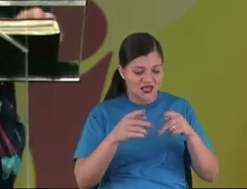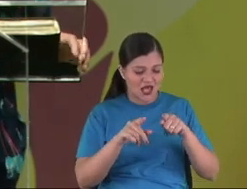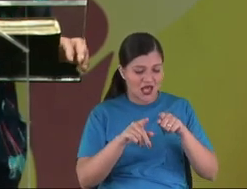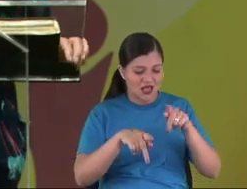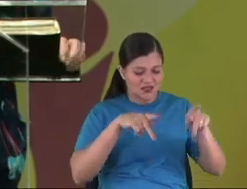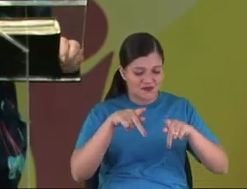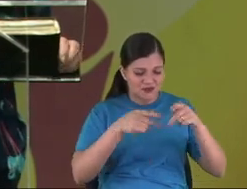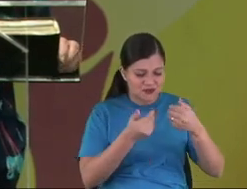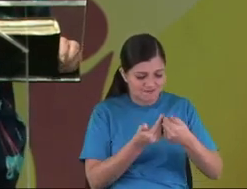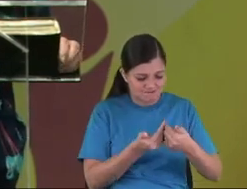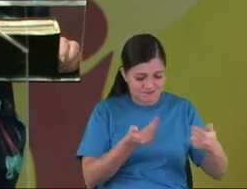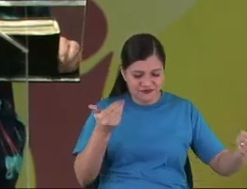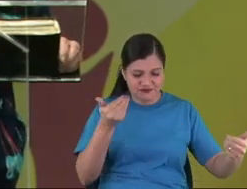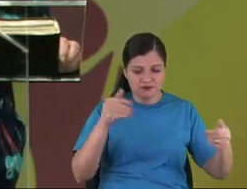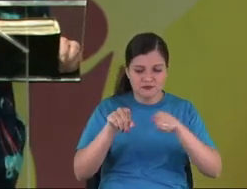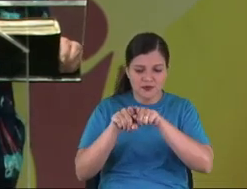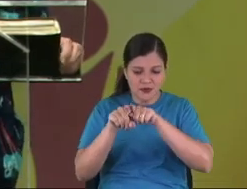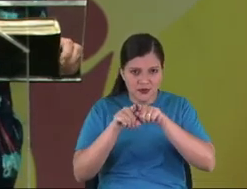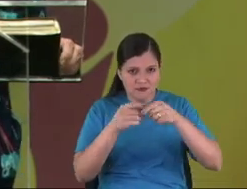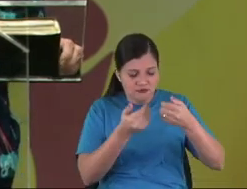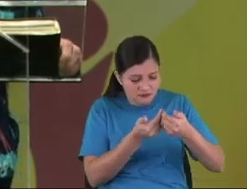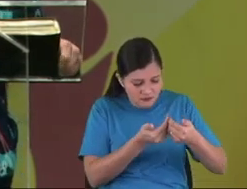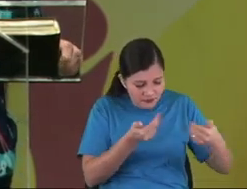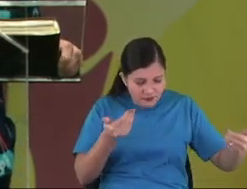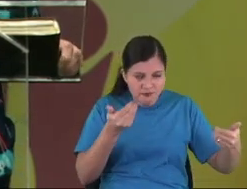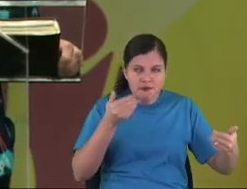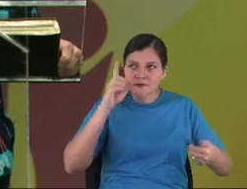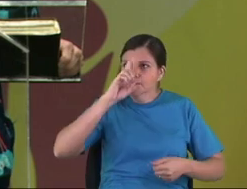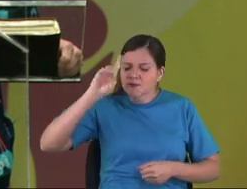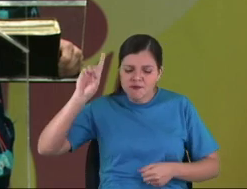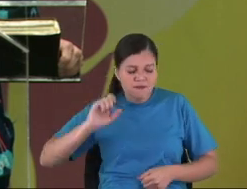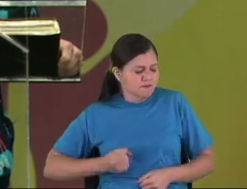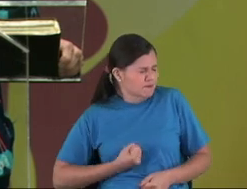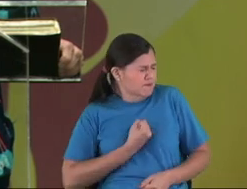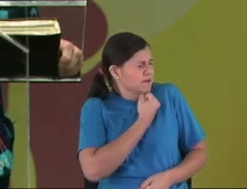hates this kind of sins. you need to know it.